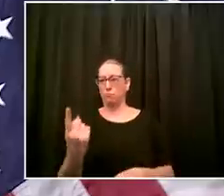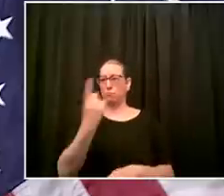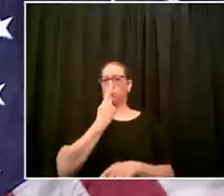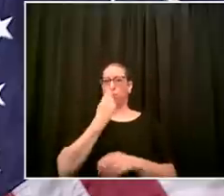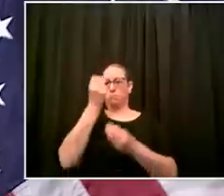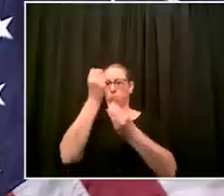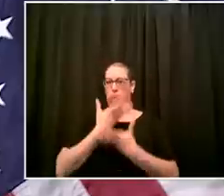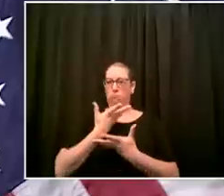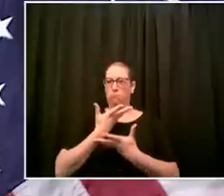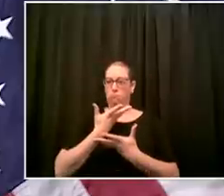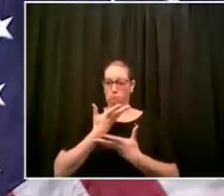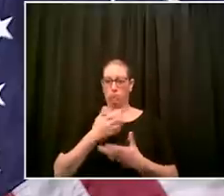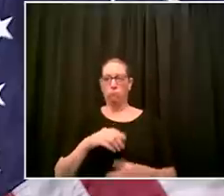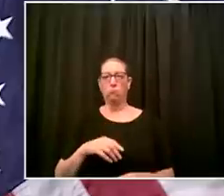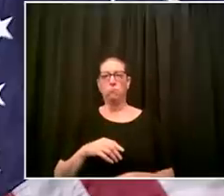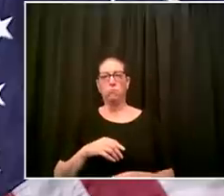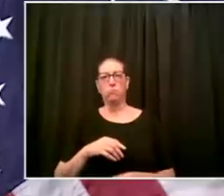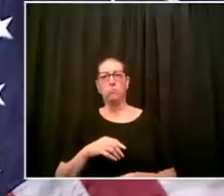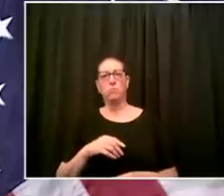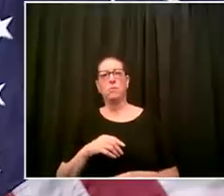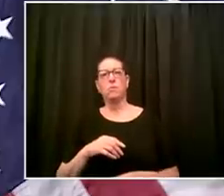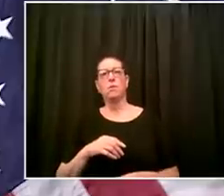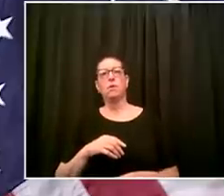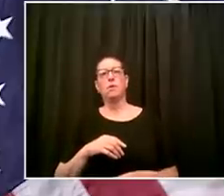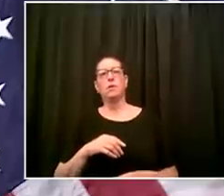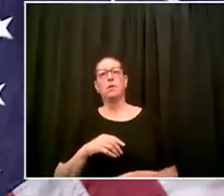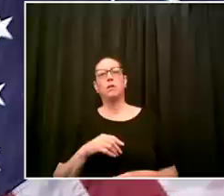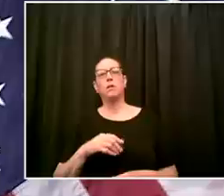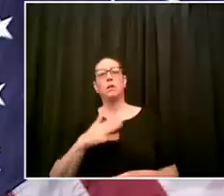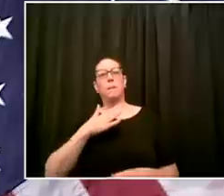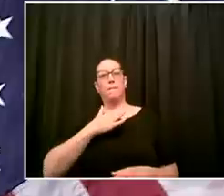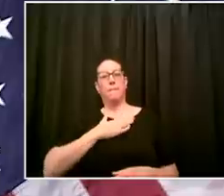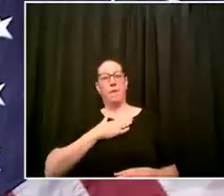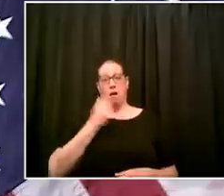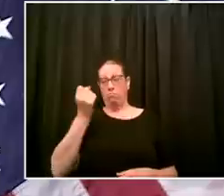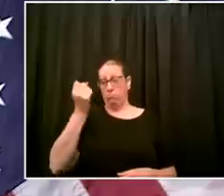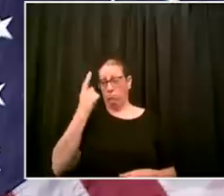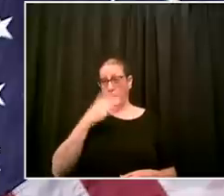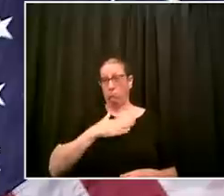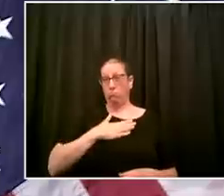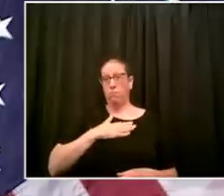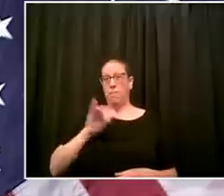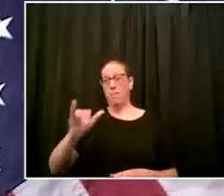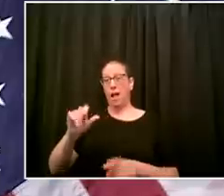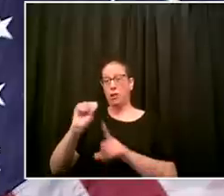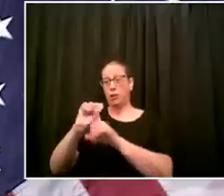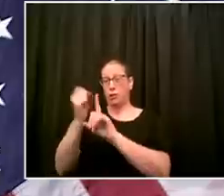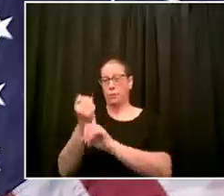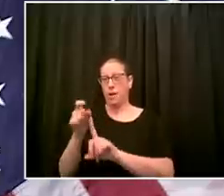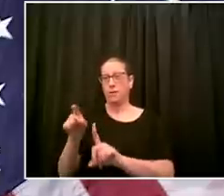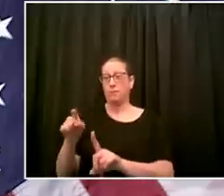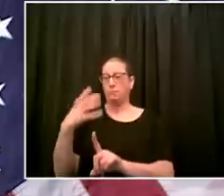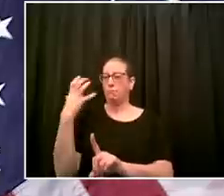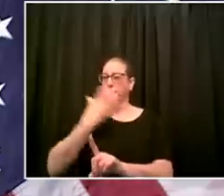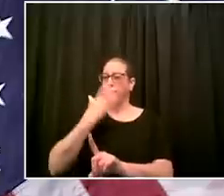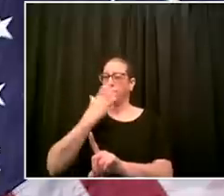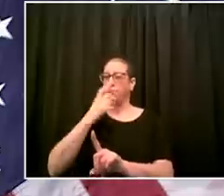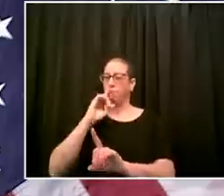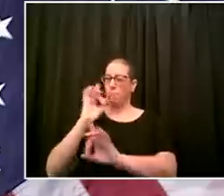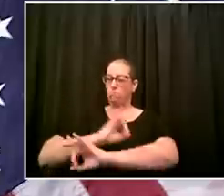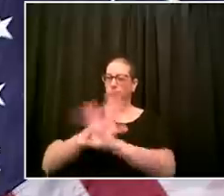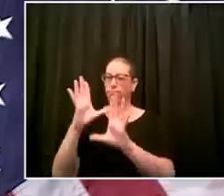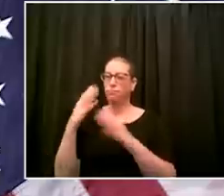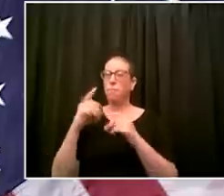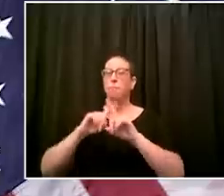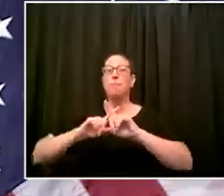from i understand the timing the worst moment of the covid crisis uh our systems were overwhelmed there's a lot of staff out things were in